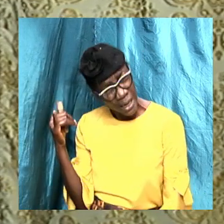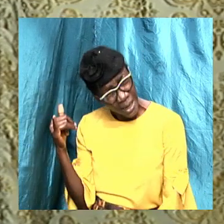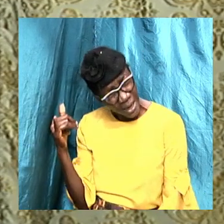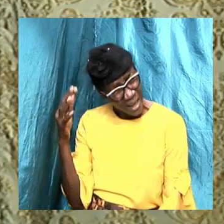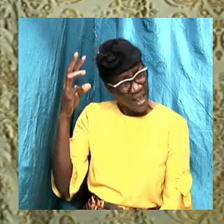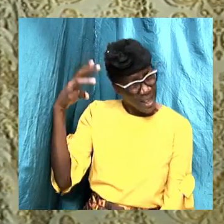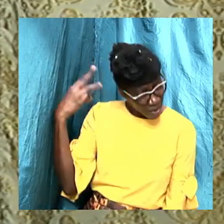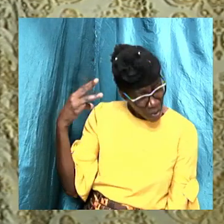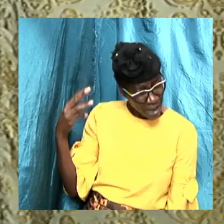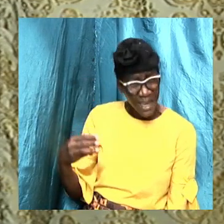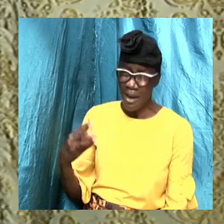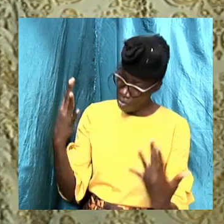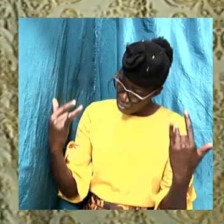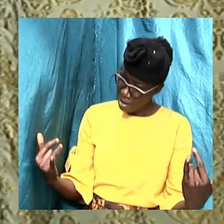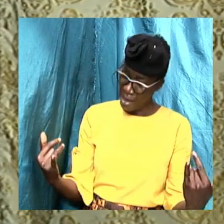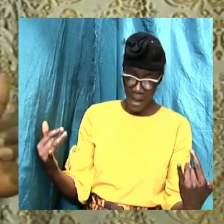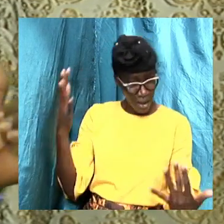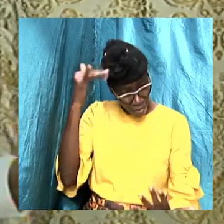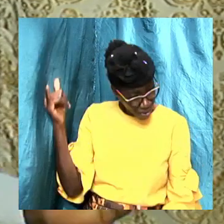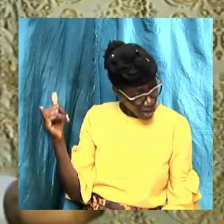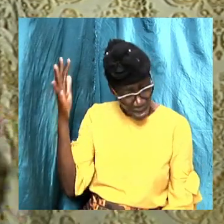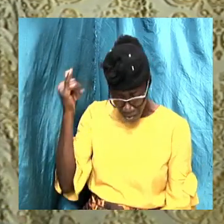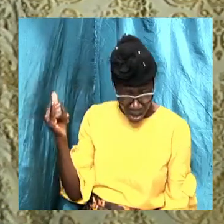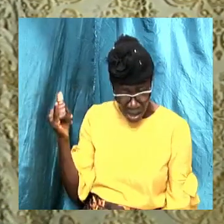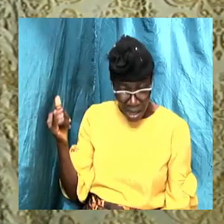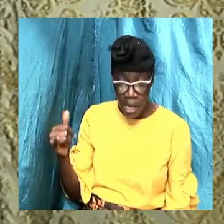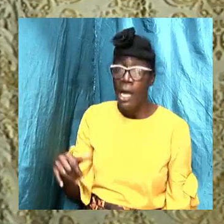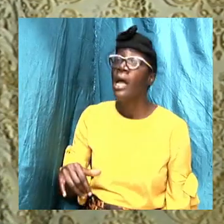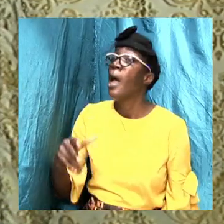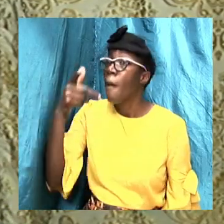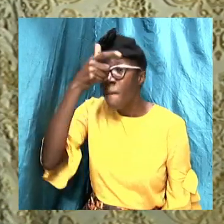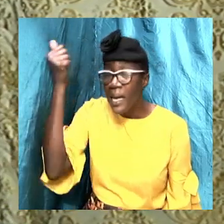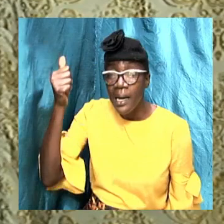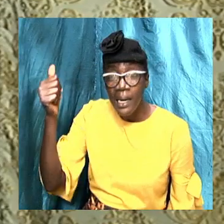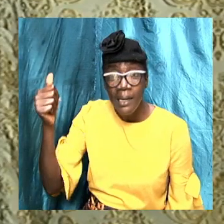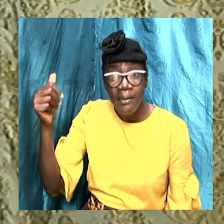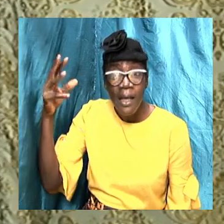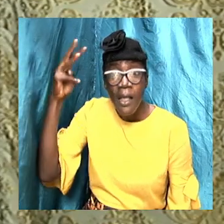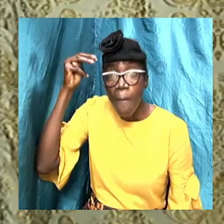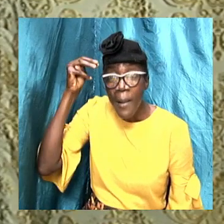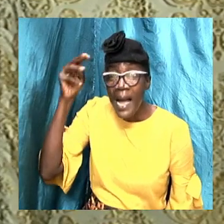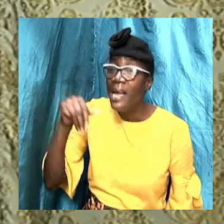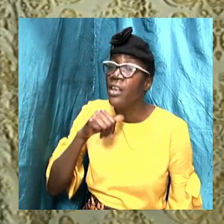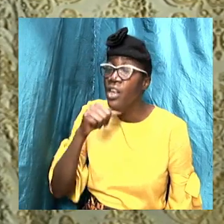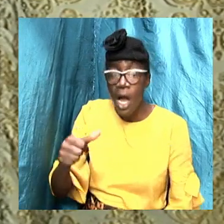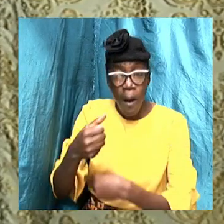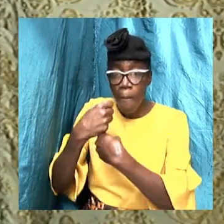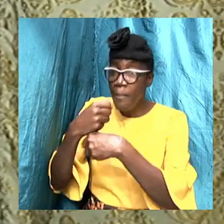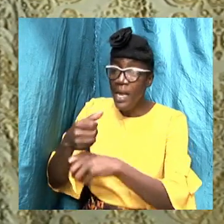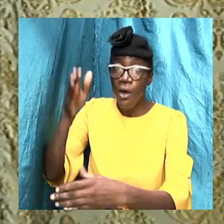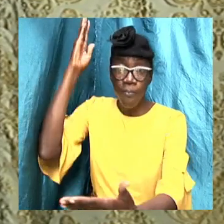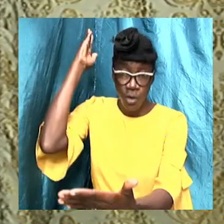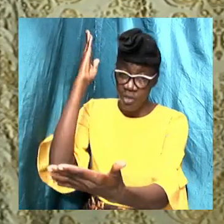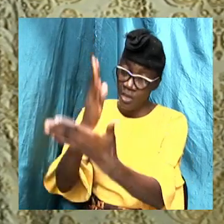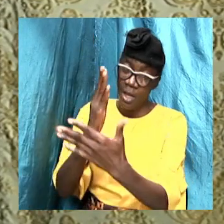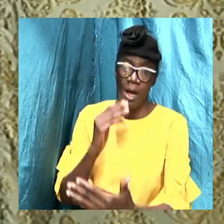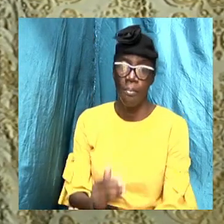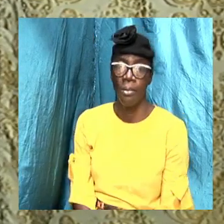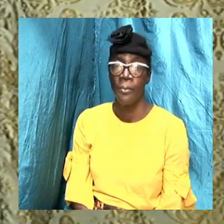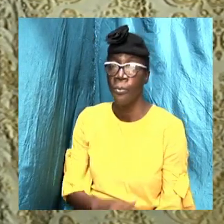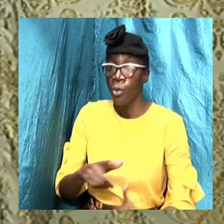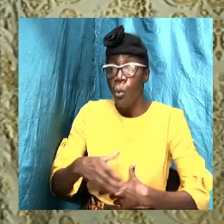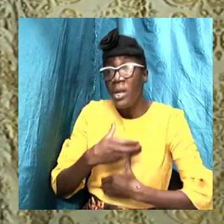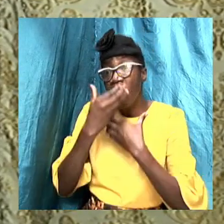just because the mind is not made up to forsake the thing. And so, as individuals, when we confess, there should be a made-up mind to